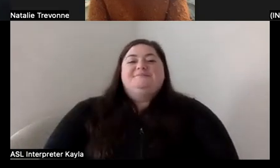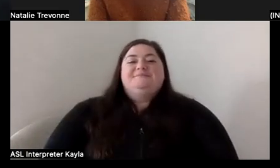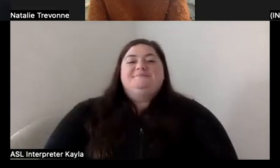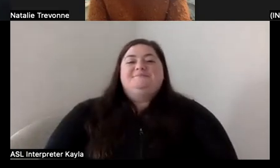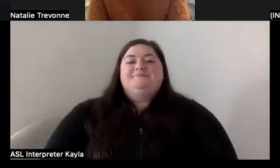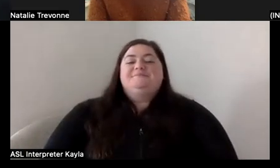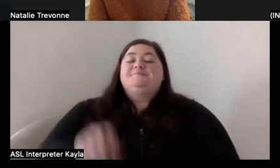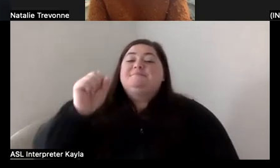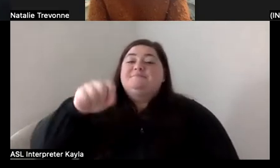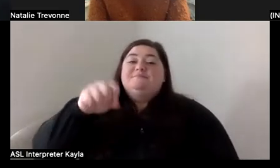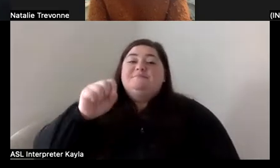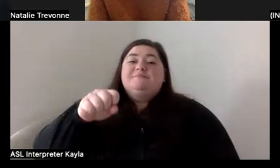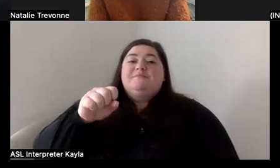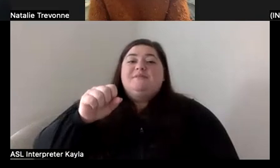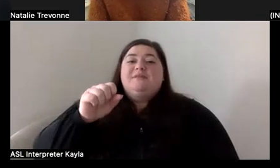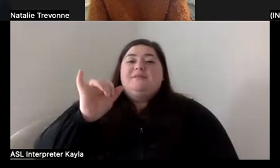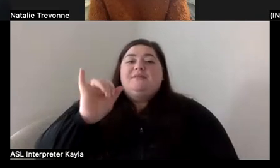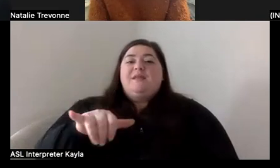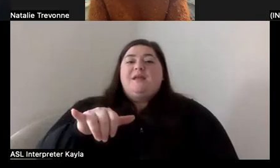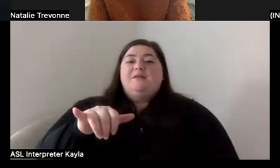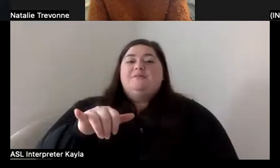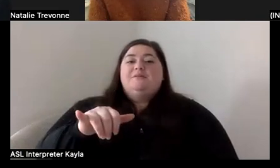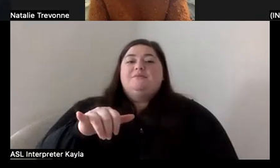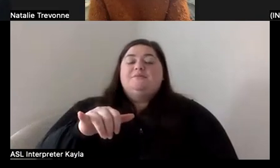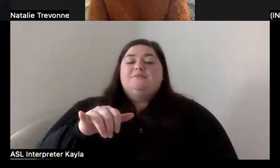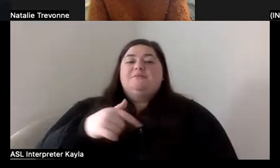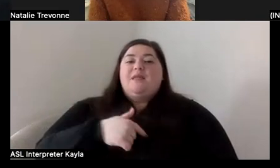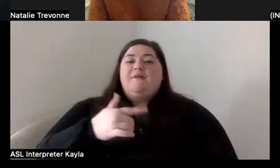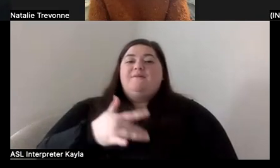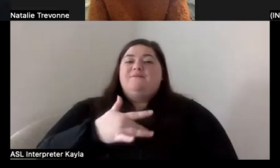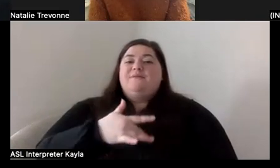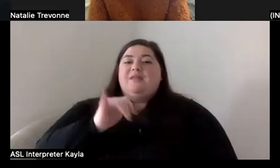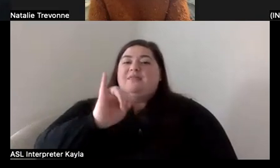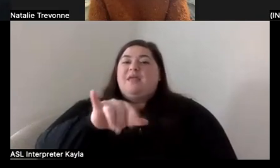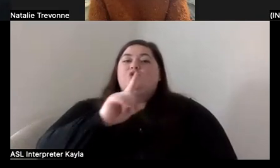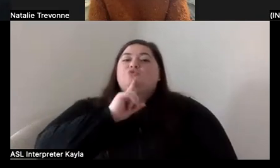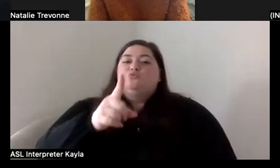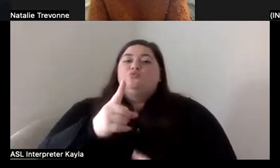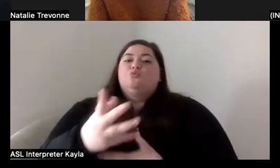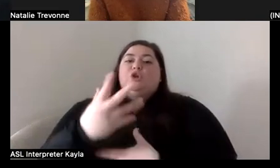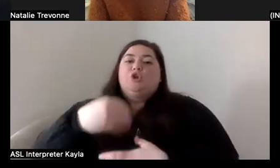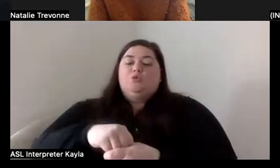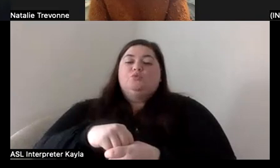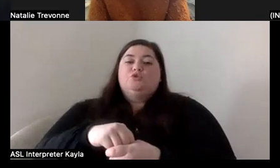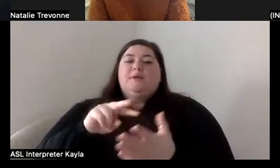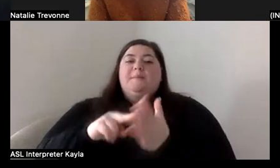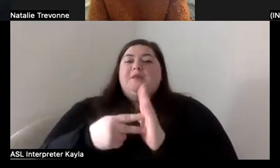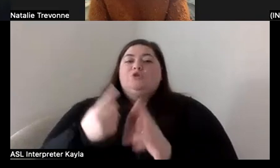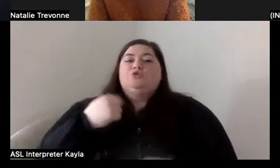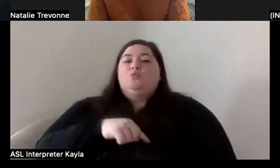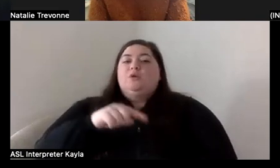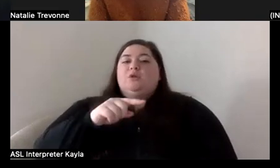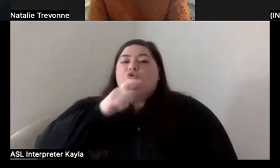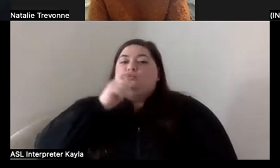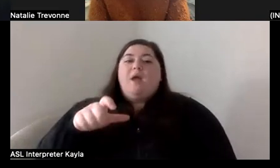it is though. It's like, that's, that's really the, to me, I feel like true inclusion ends up being where we don't even have to talk